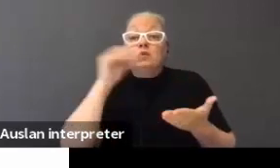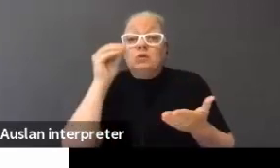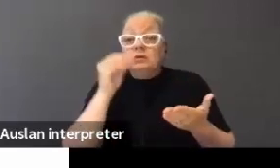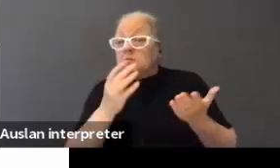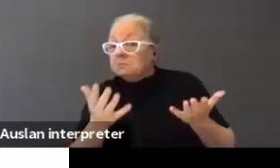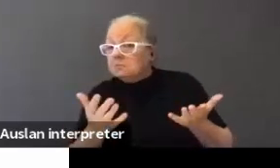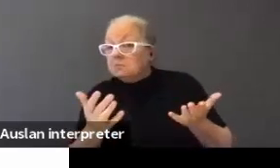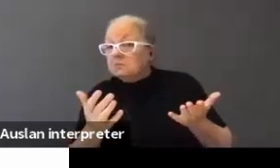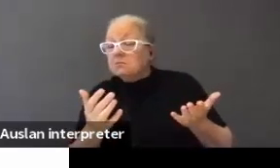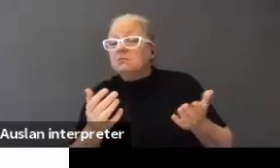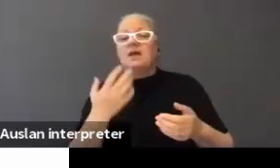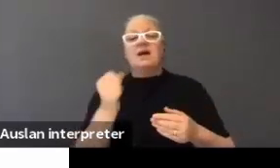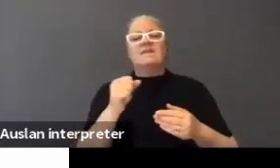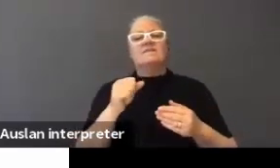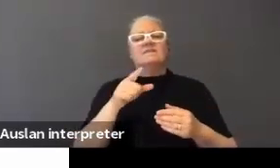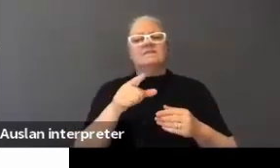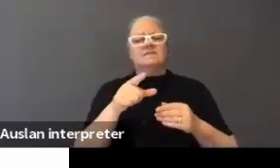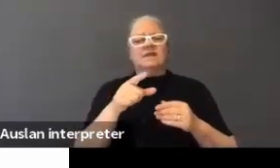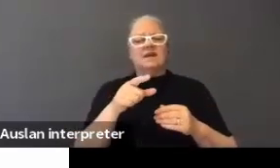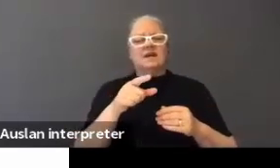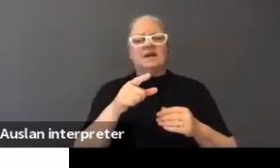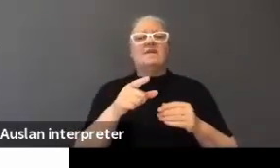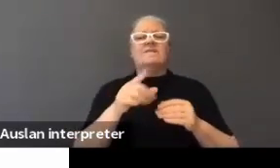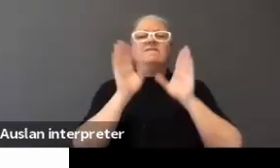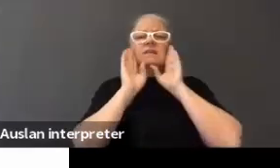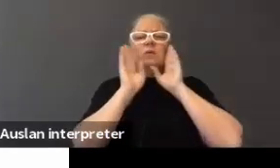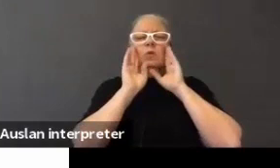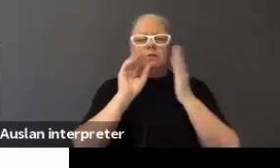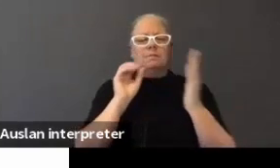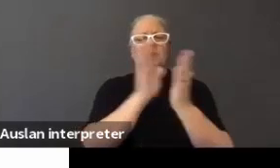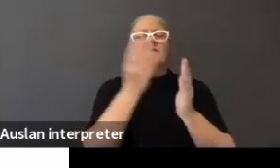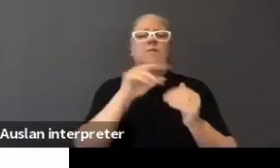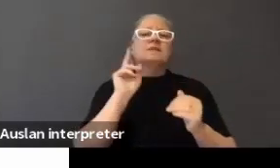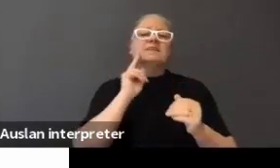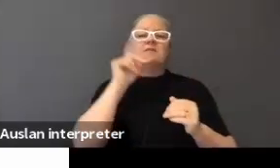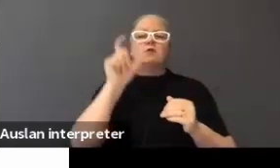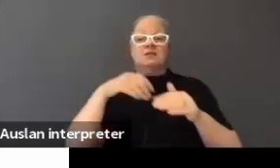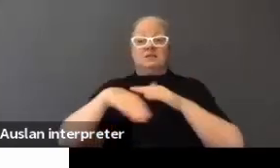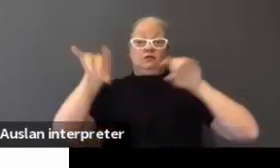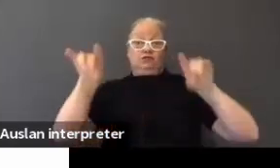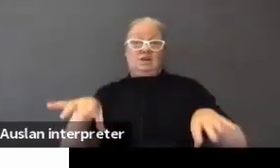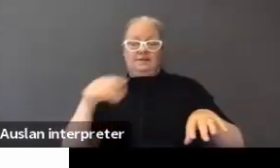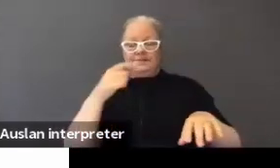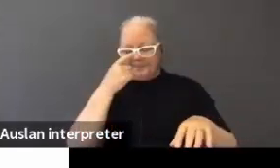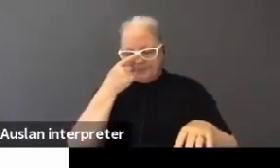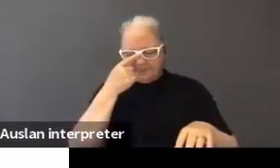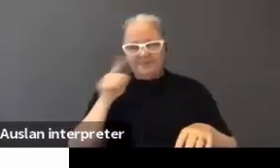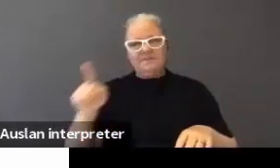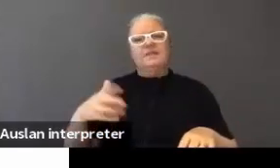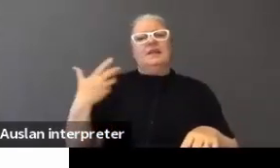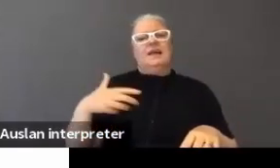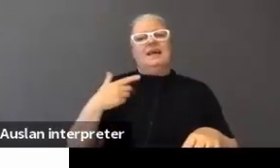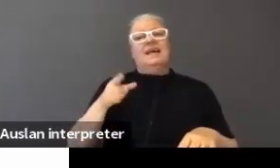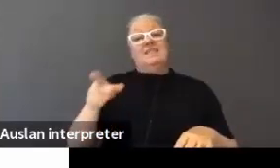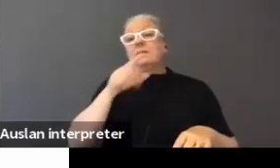There was a Facebook post last week from a deaf person in Australia who is complaining that he had